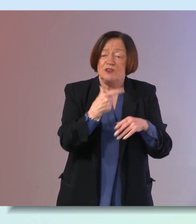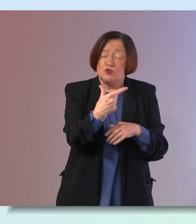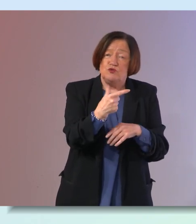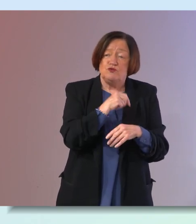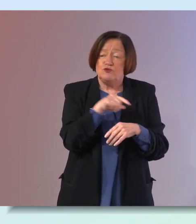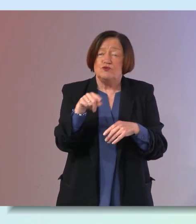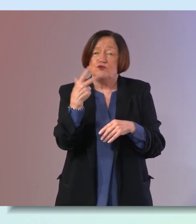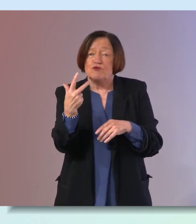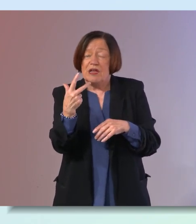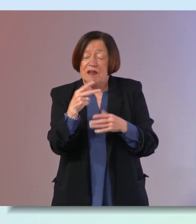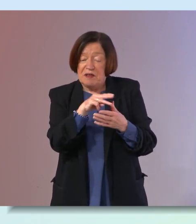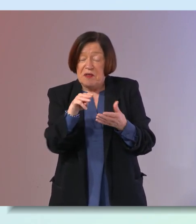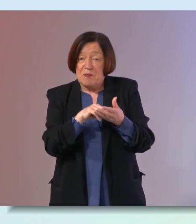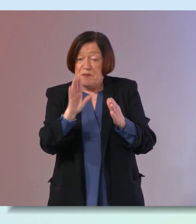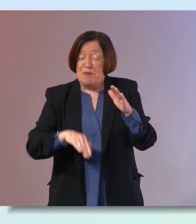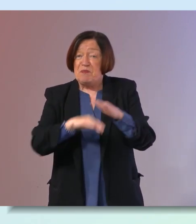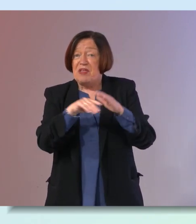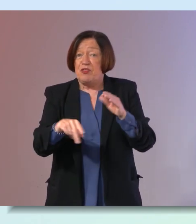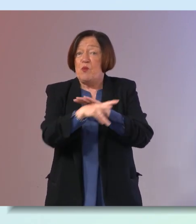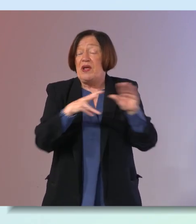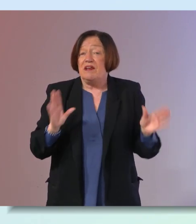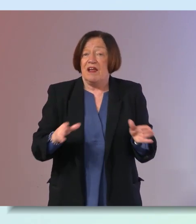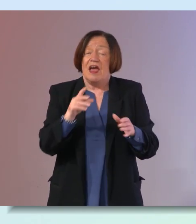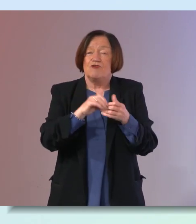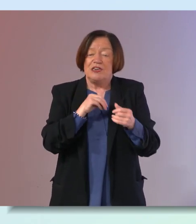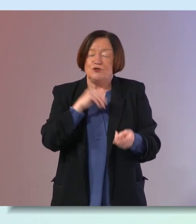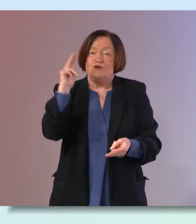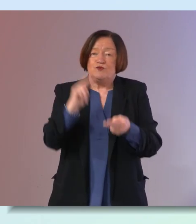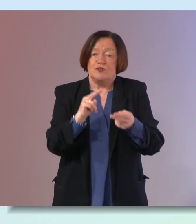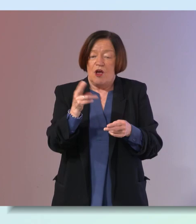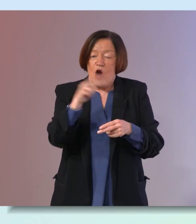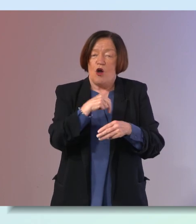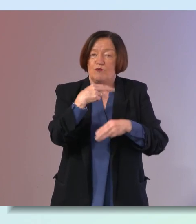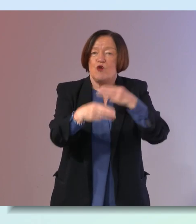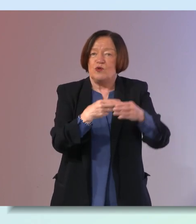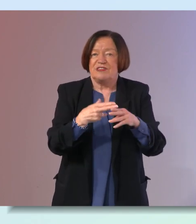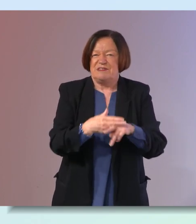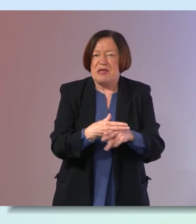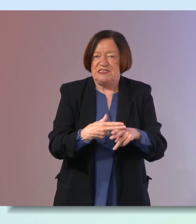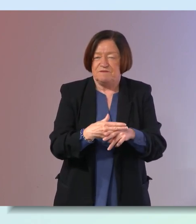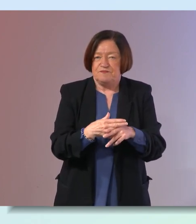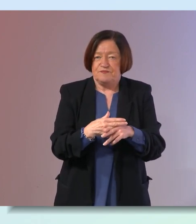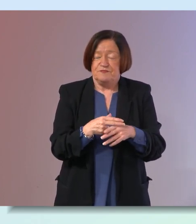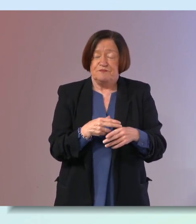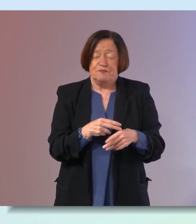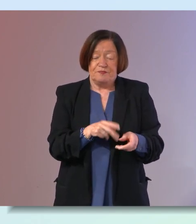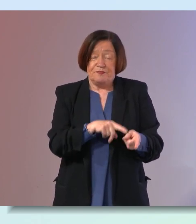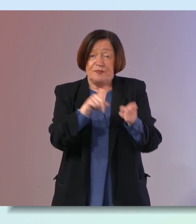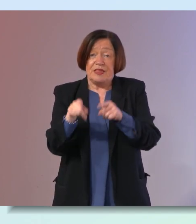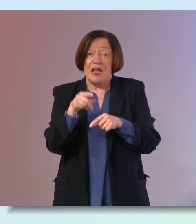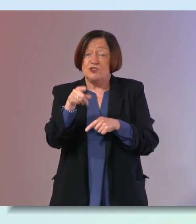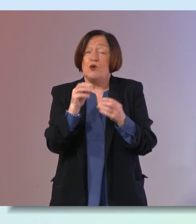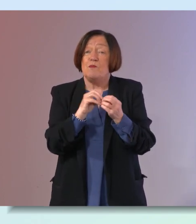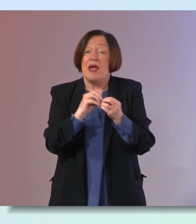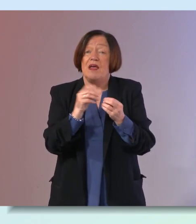three portions max in the week i'd say and try to minimize the unprocessed meats and then as you